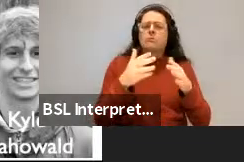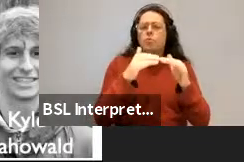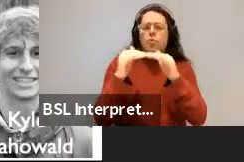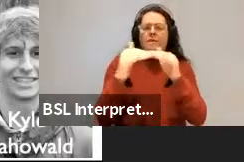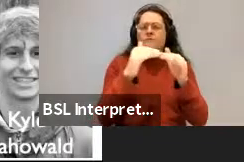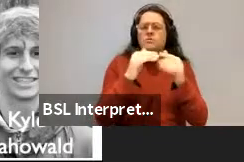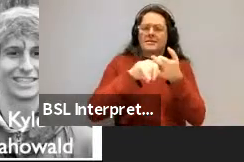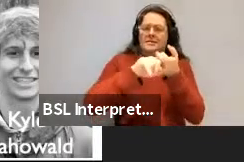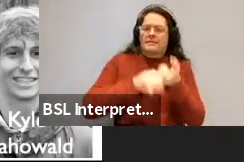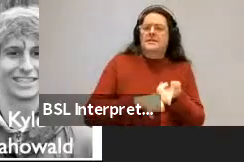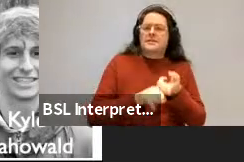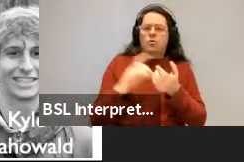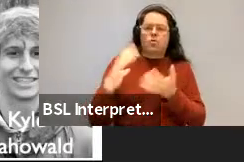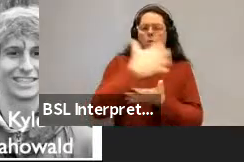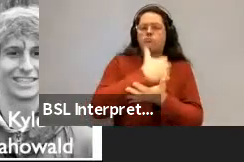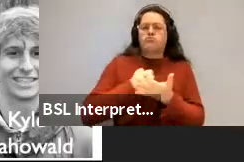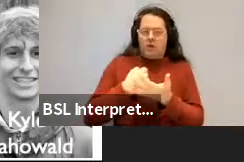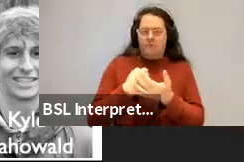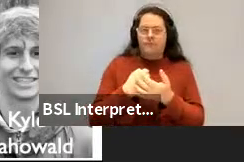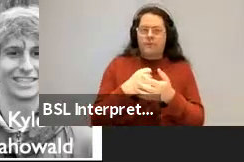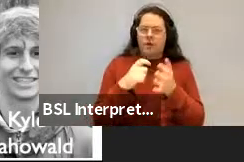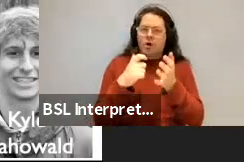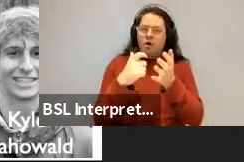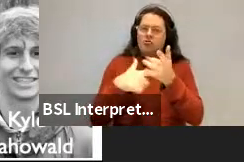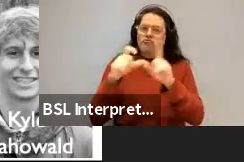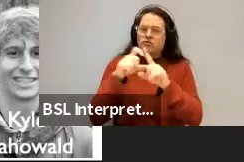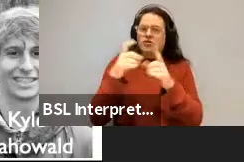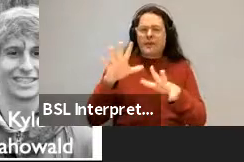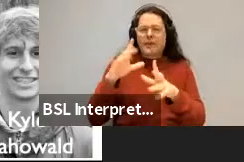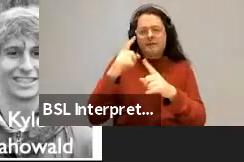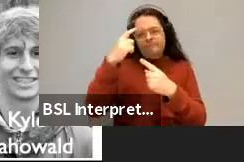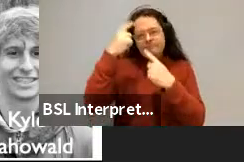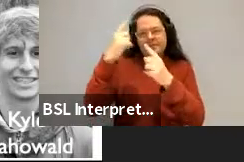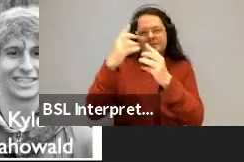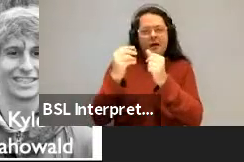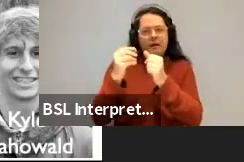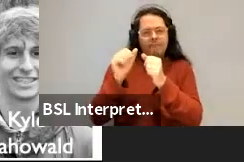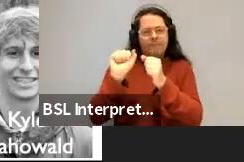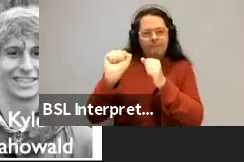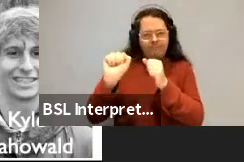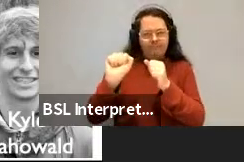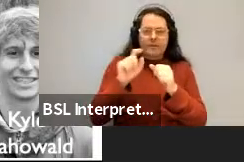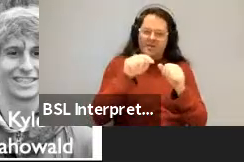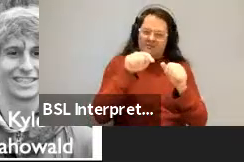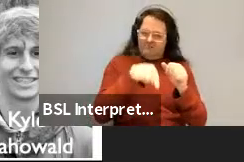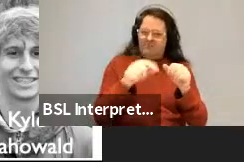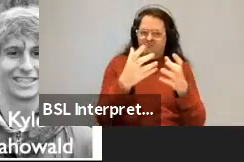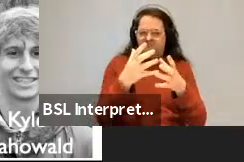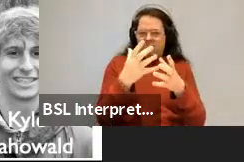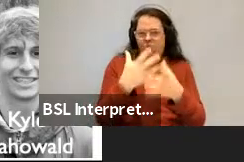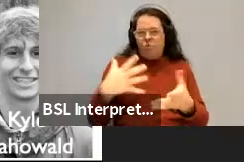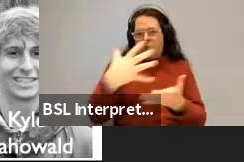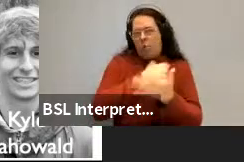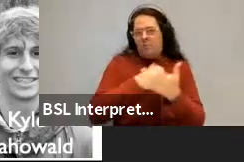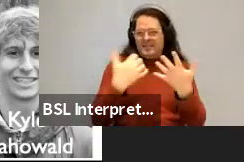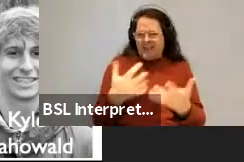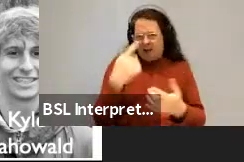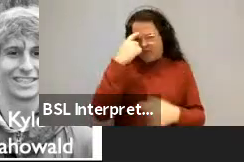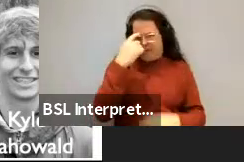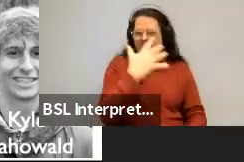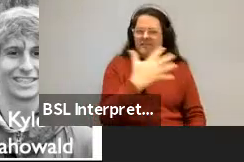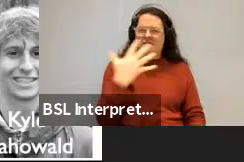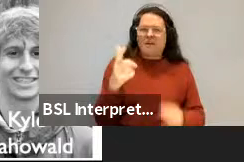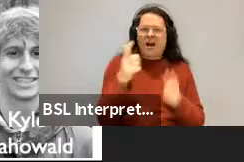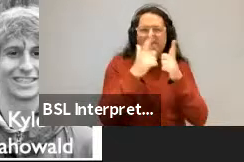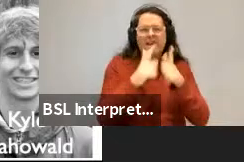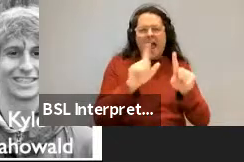We had to, Richard had to make some on his own somehow, but then the universal dependency corpora is even bigger. Now it's up to 55 languages, at least that